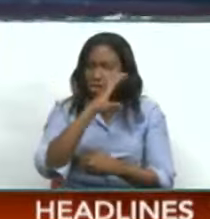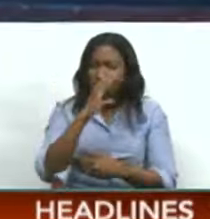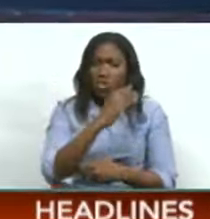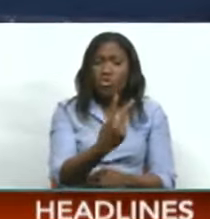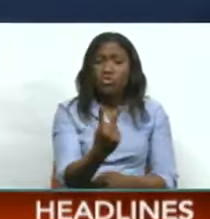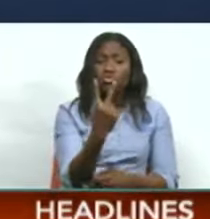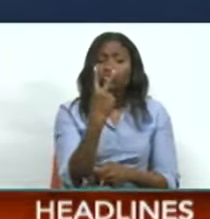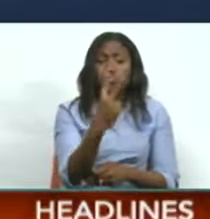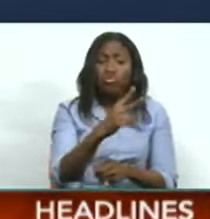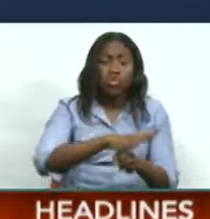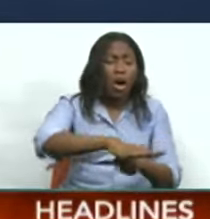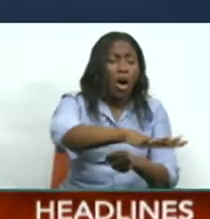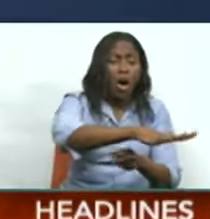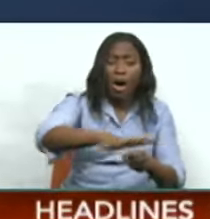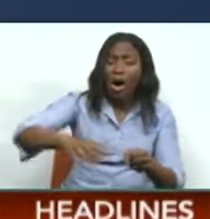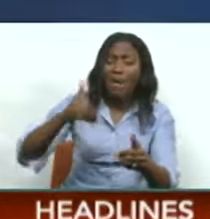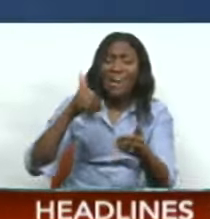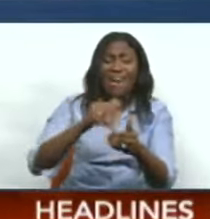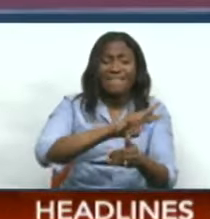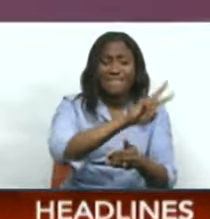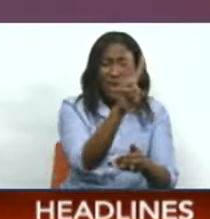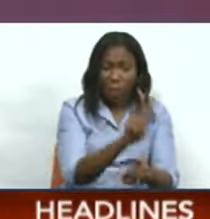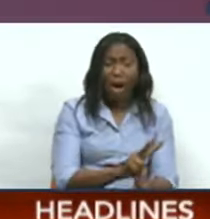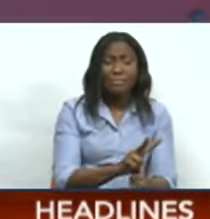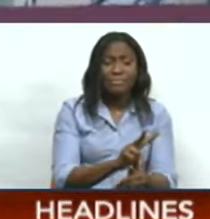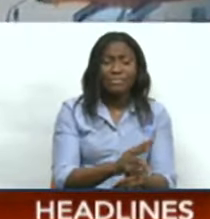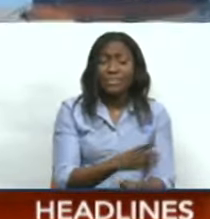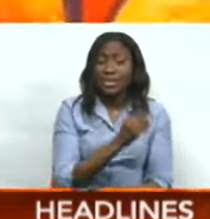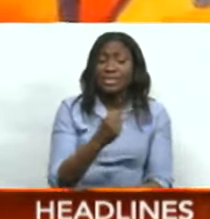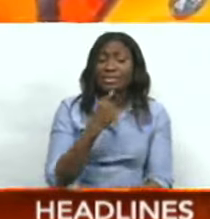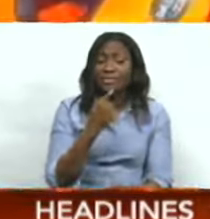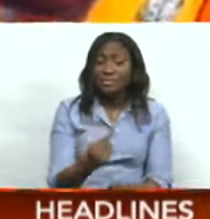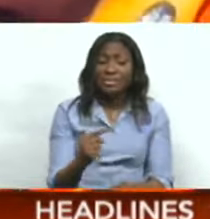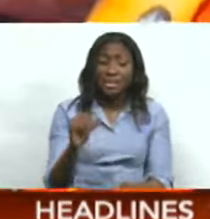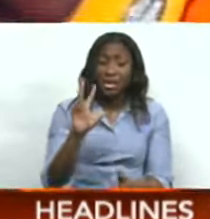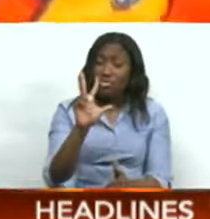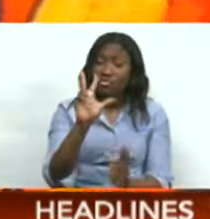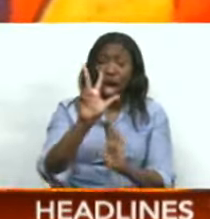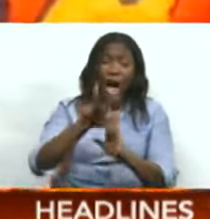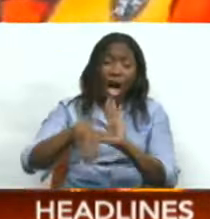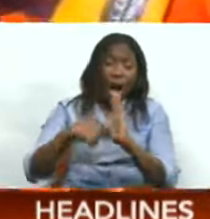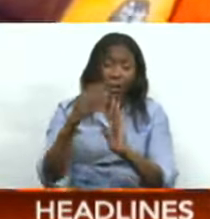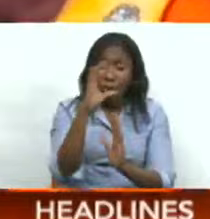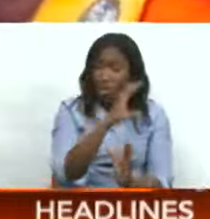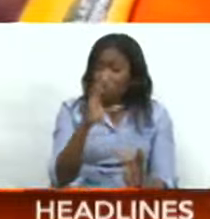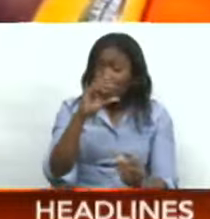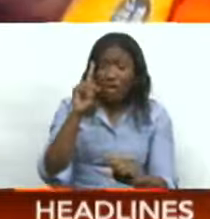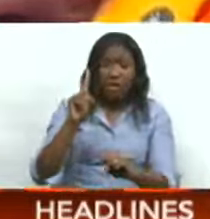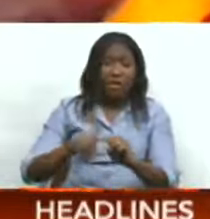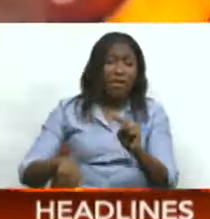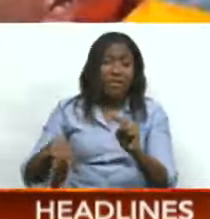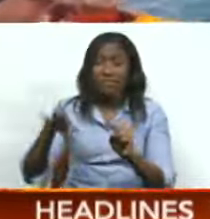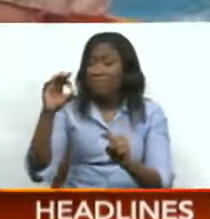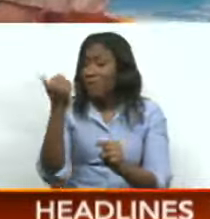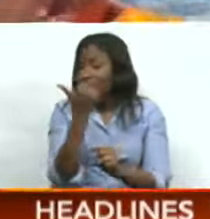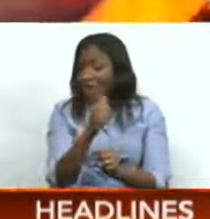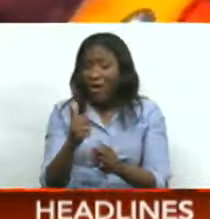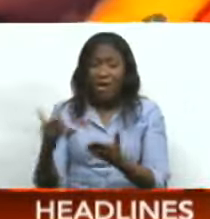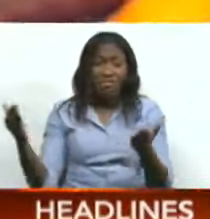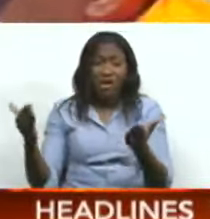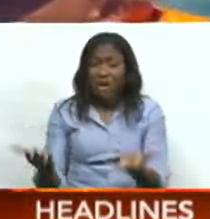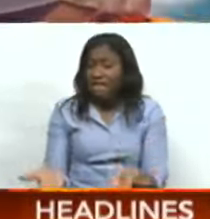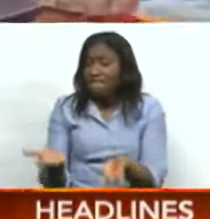fishing grounds near the Venezuelan coastline. Rambarat says they did a three-hour grid search but were unable to identify any floating